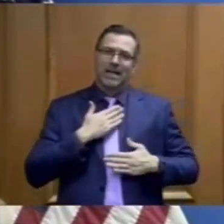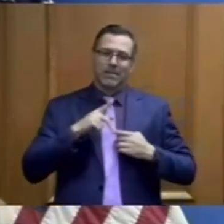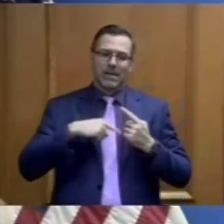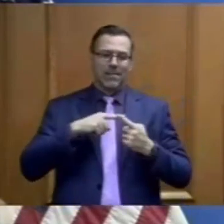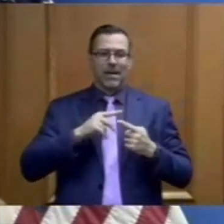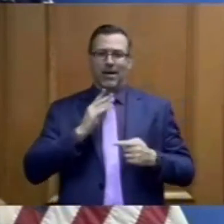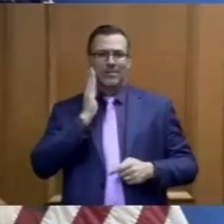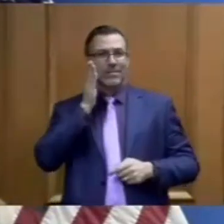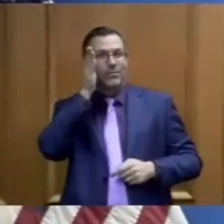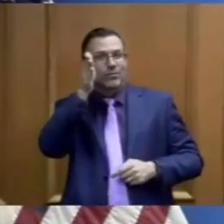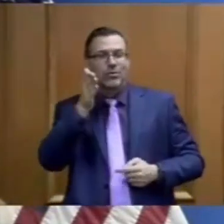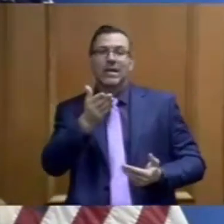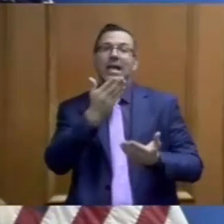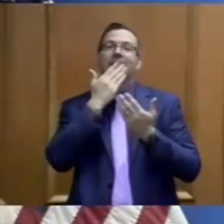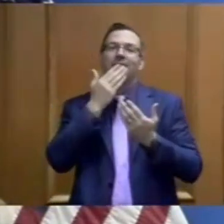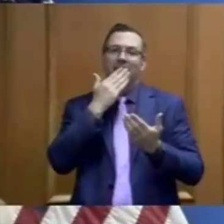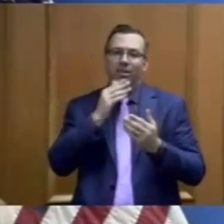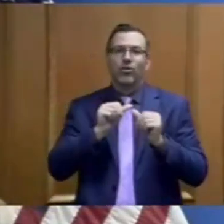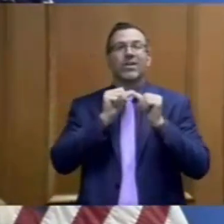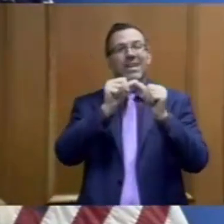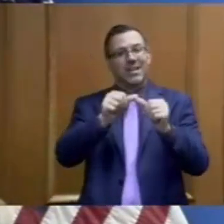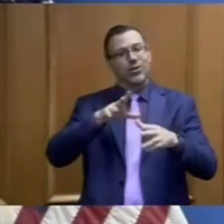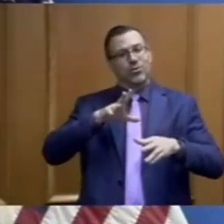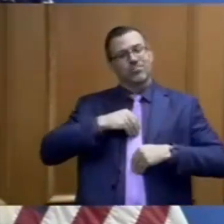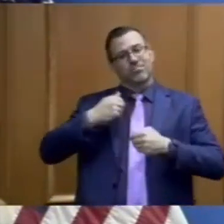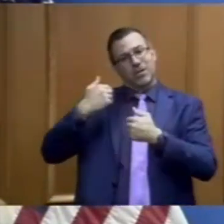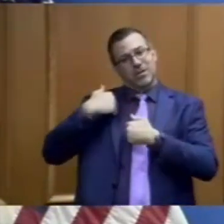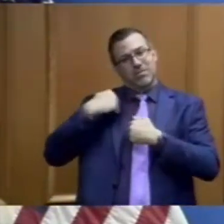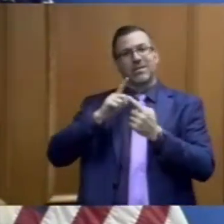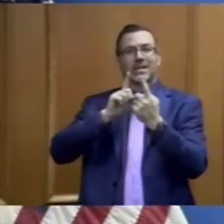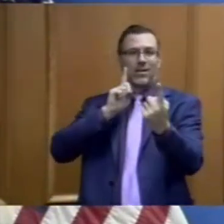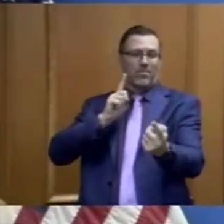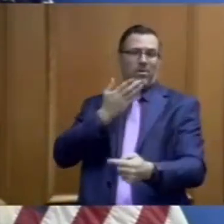thank you for what you're doing. Continue to do your part and stay a part. Thank you. you.